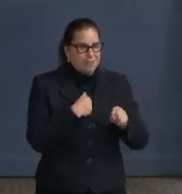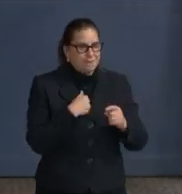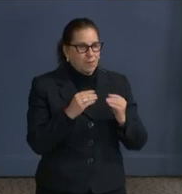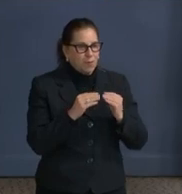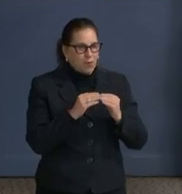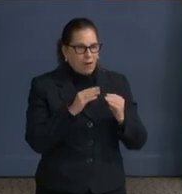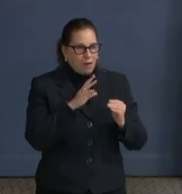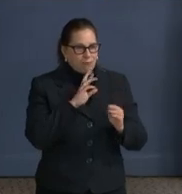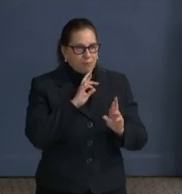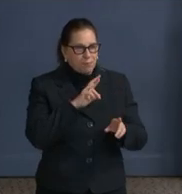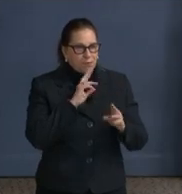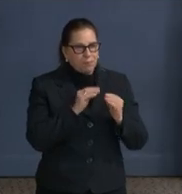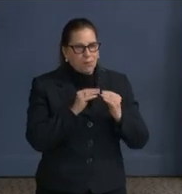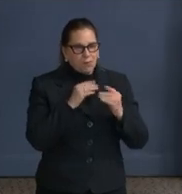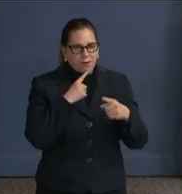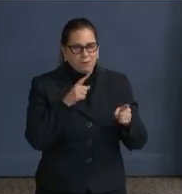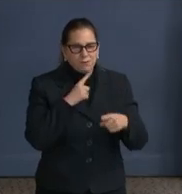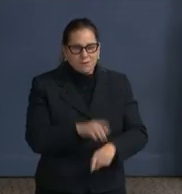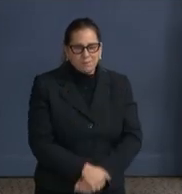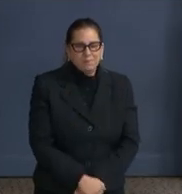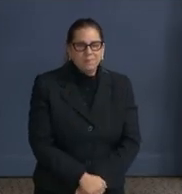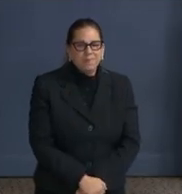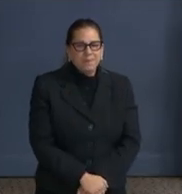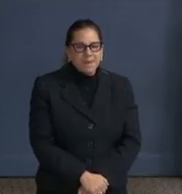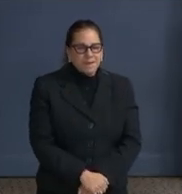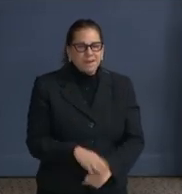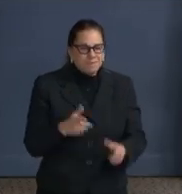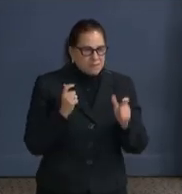that? Okay. I'll try to go quickly.